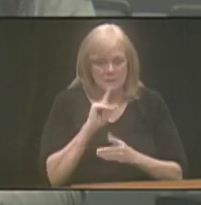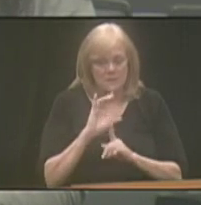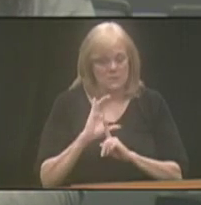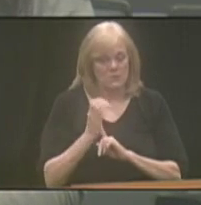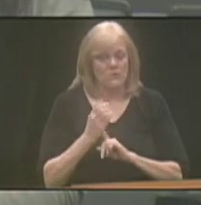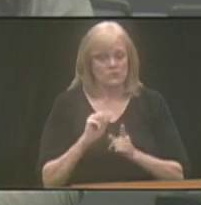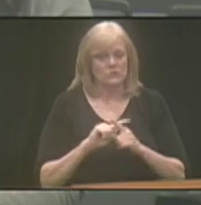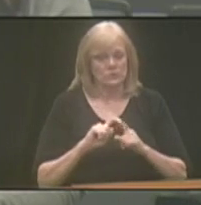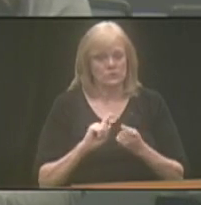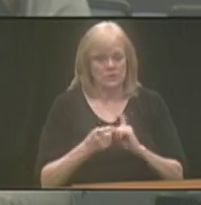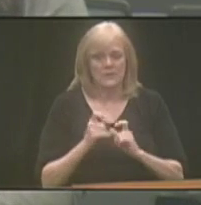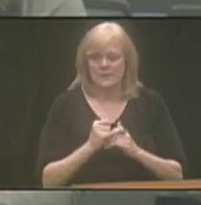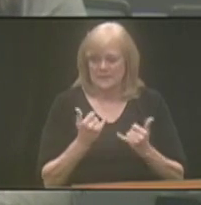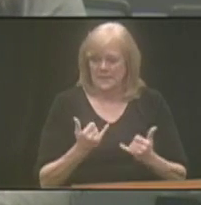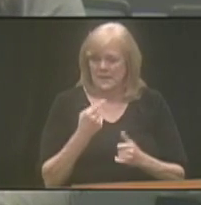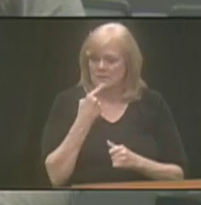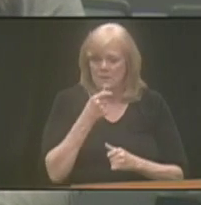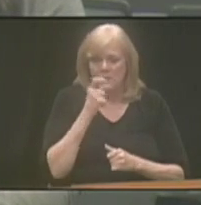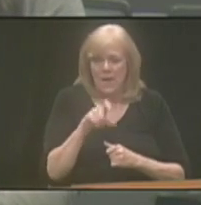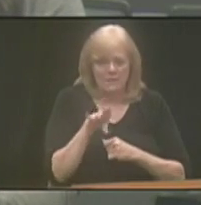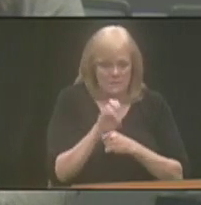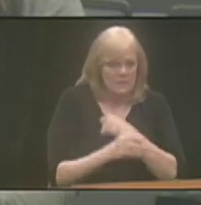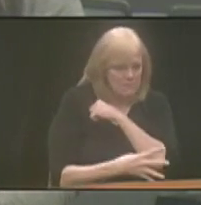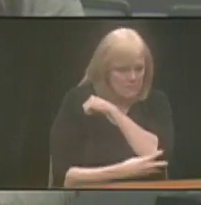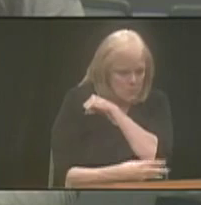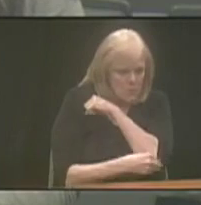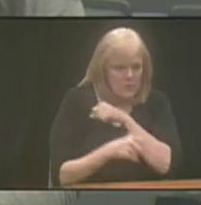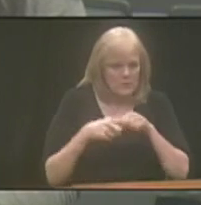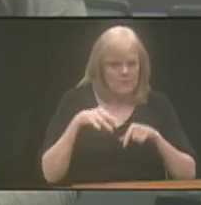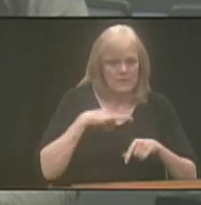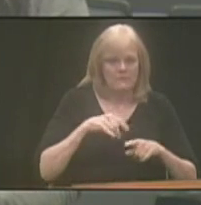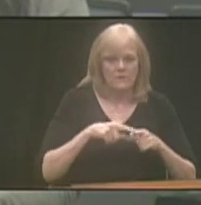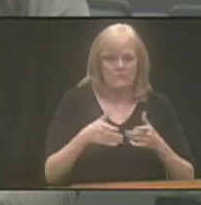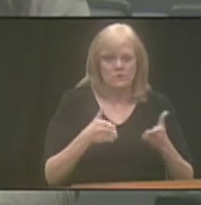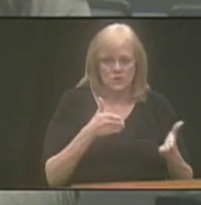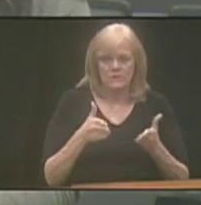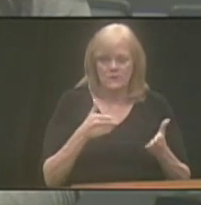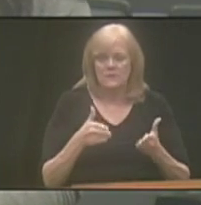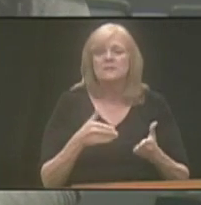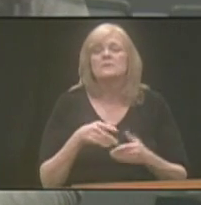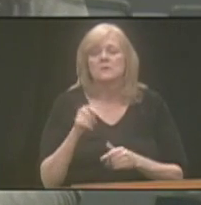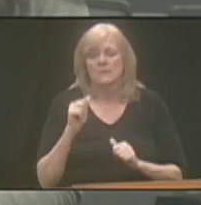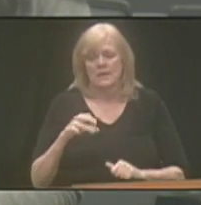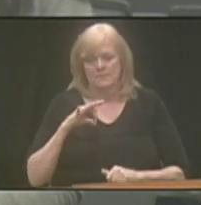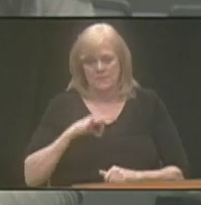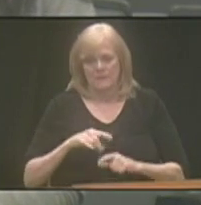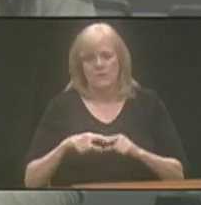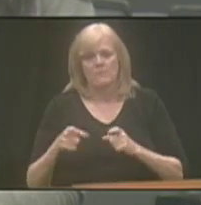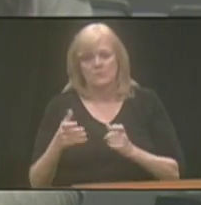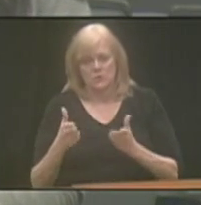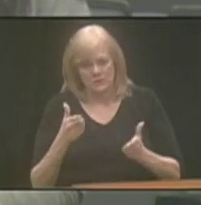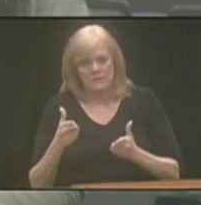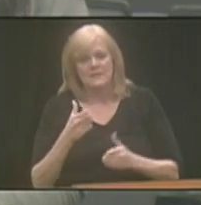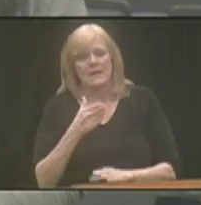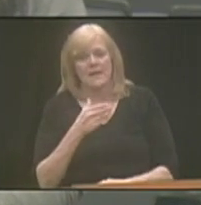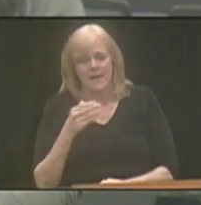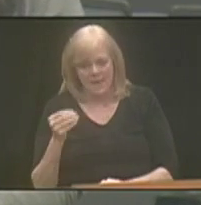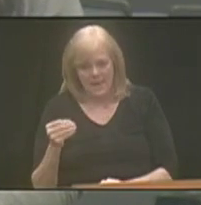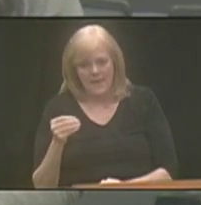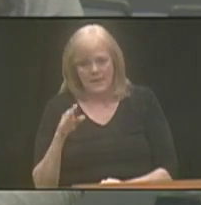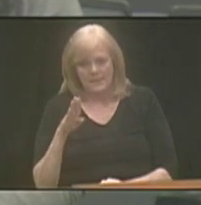culture change. This is now saying you don't have to be poor to benefit from services. You can benefit from services and